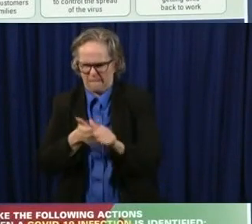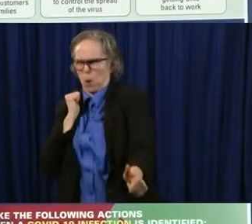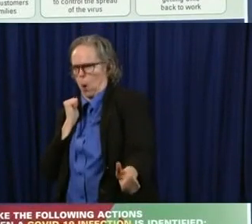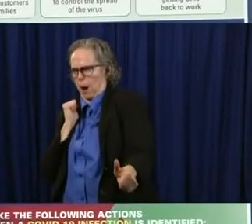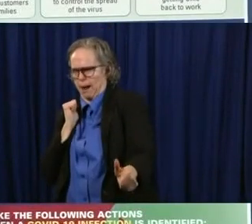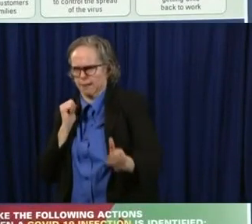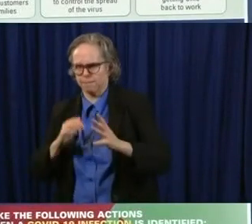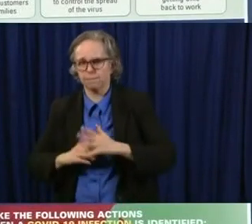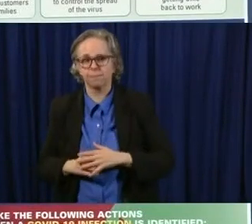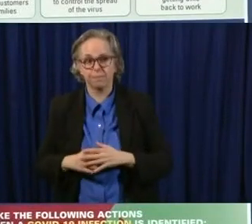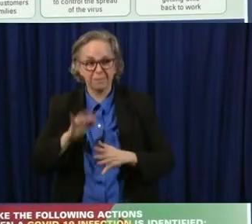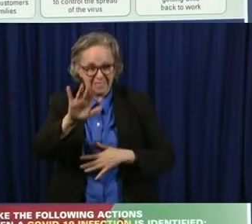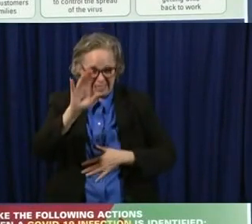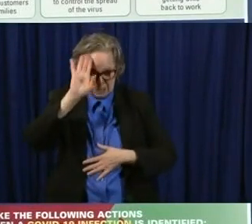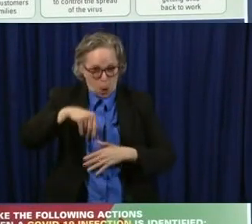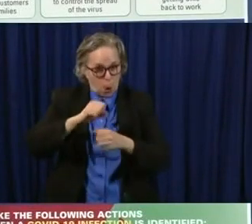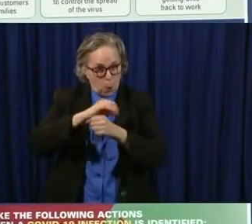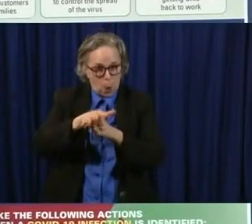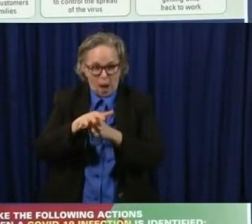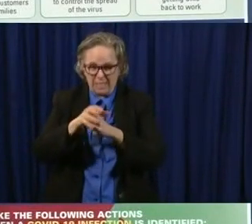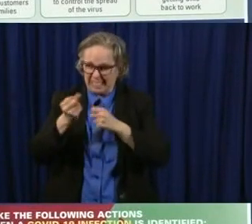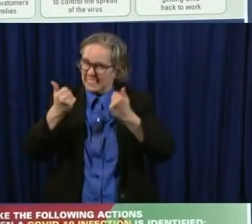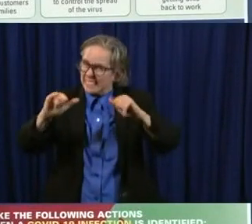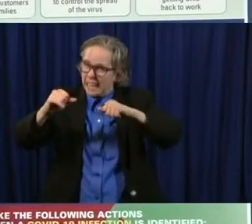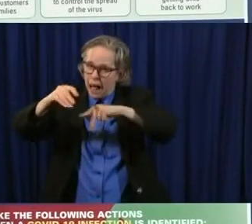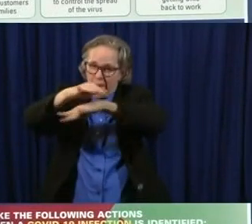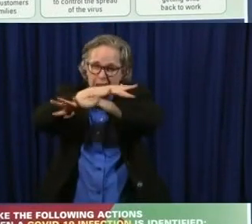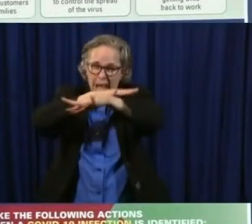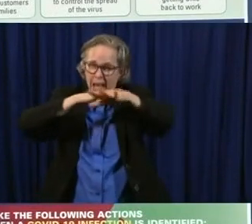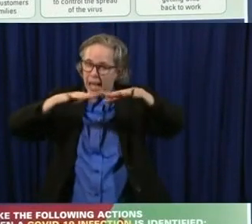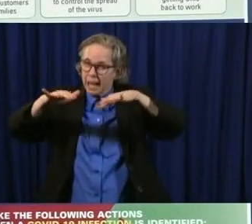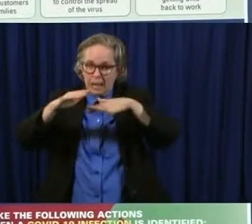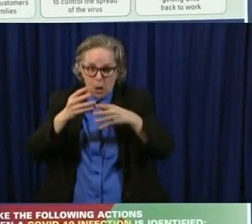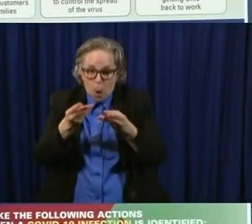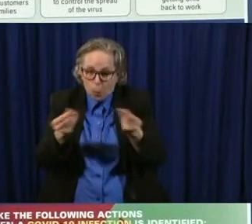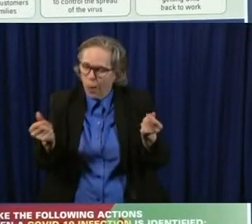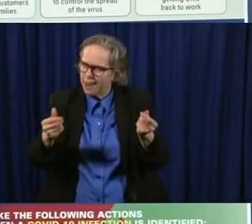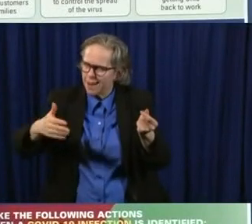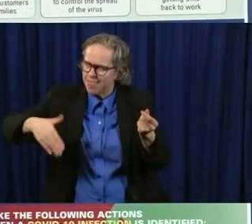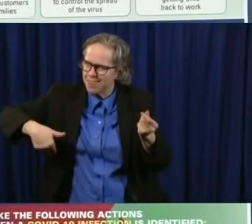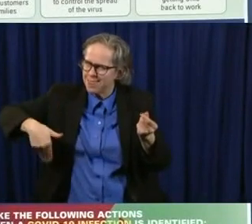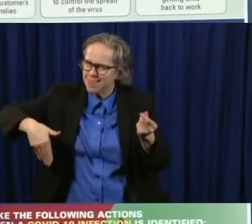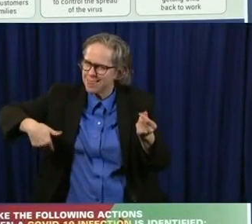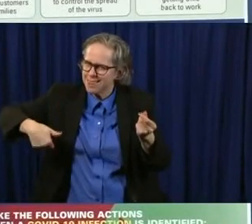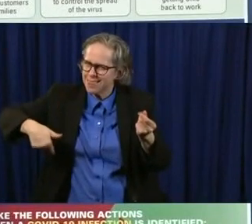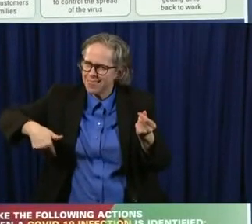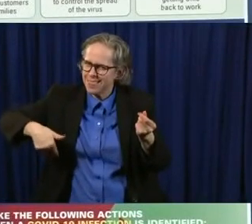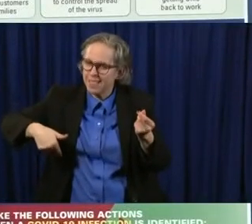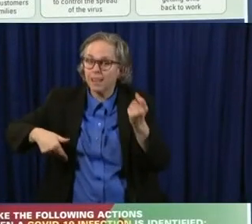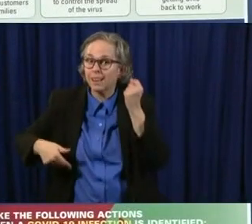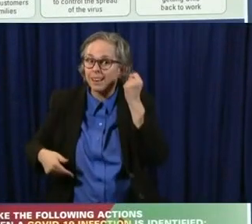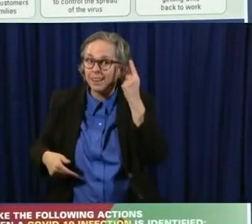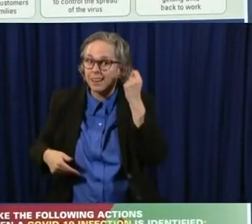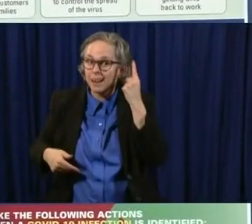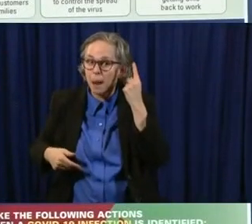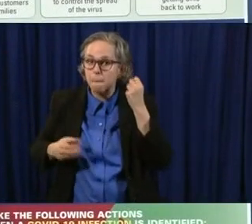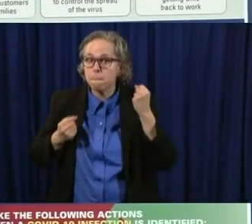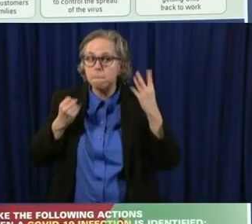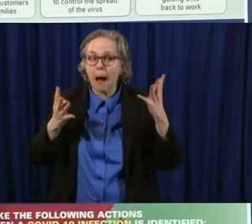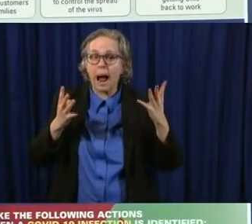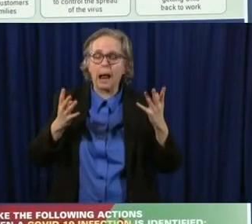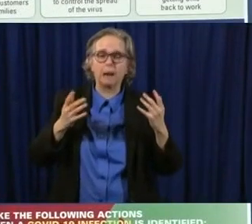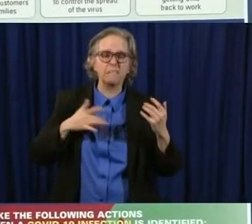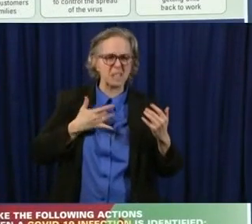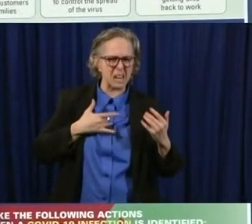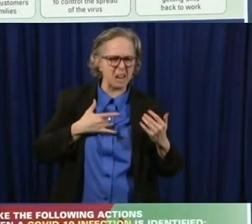virus is still out there. It's not going to go away, but there are a lot of things we can do to lessen its impact. And, and